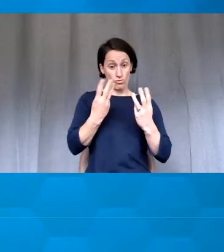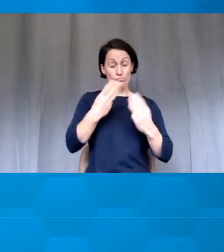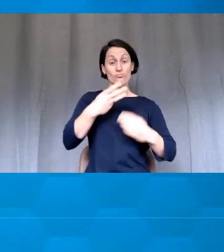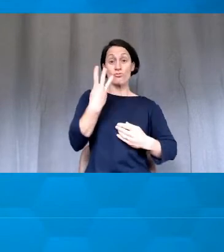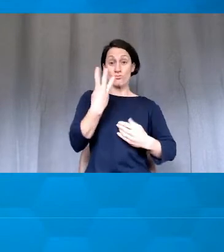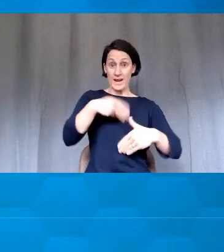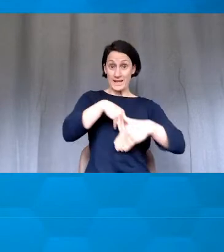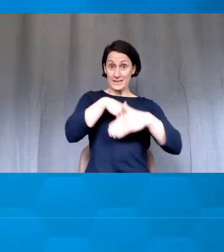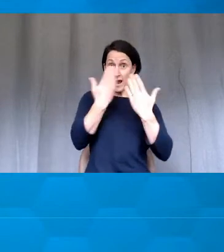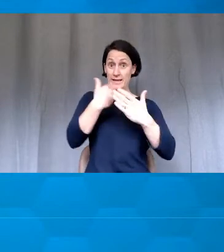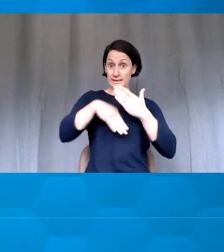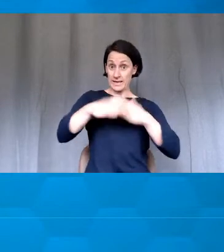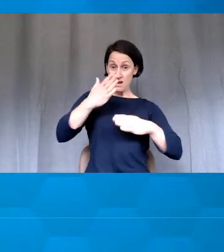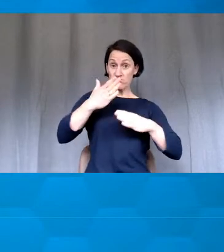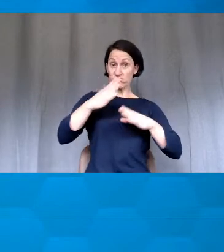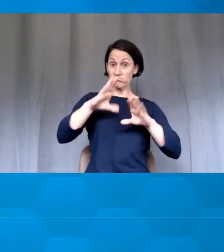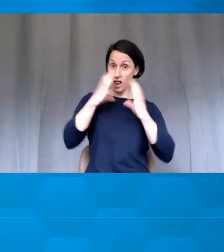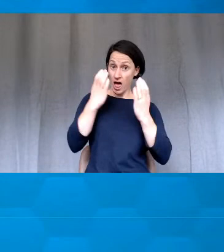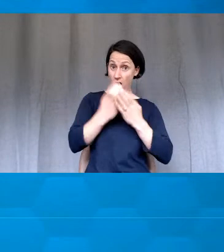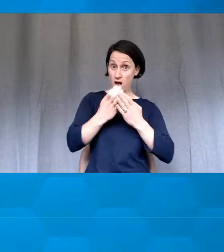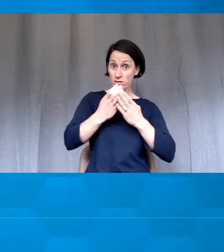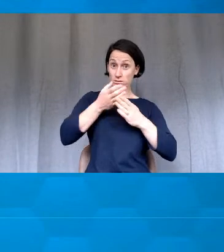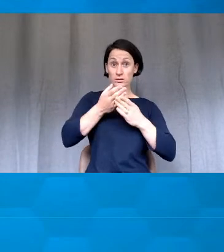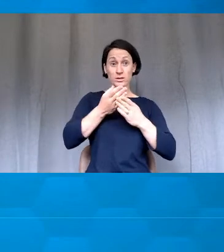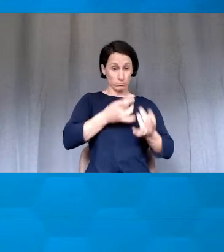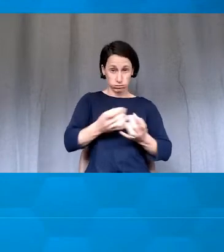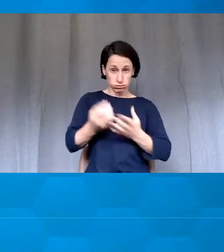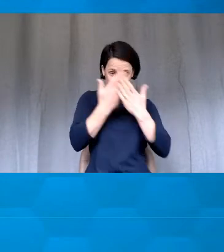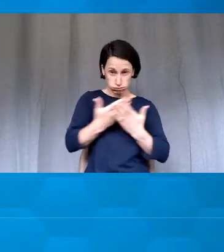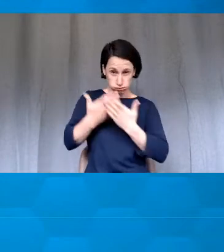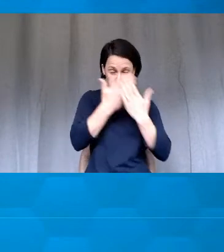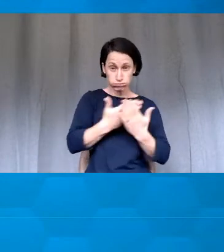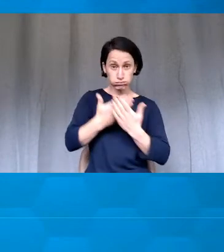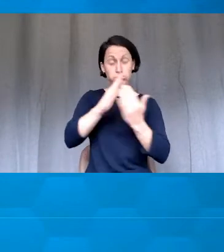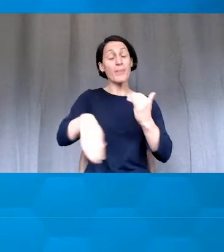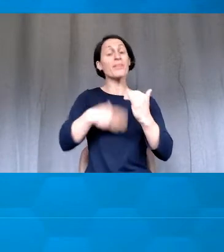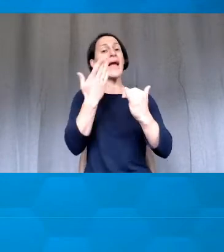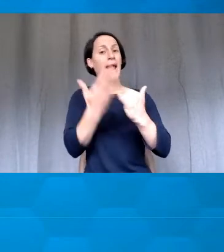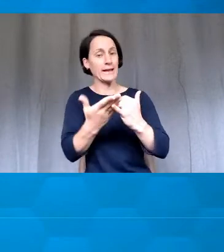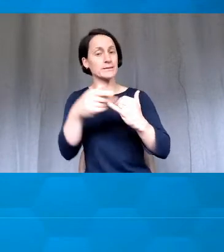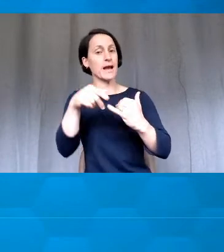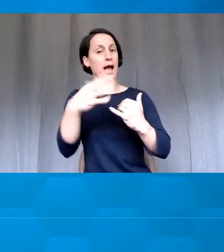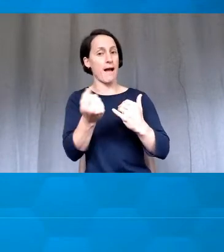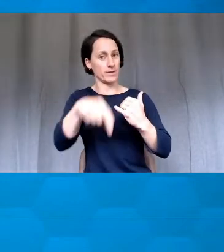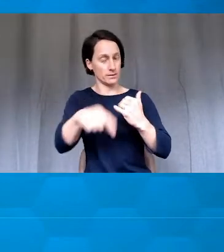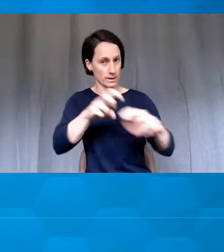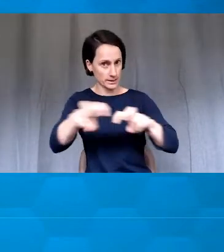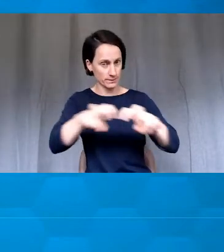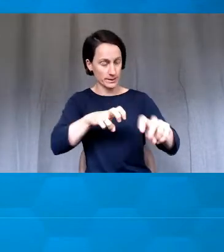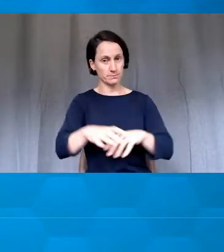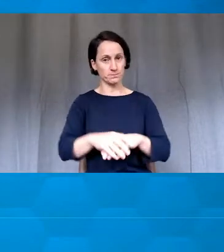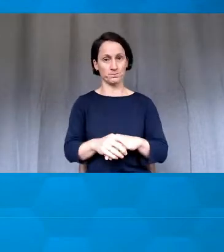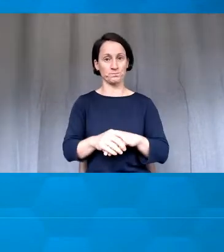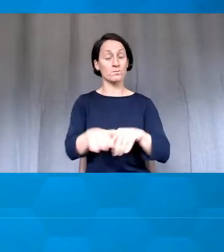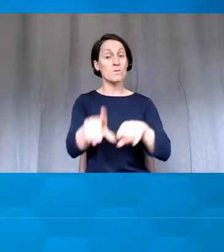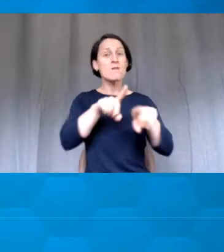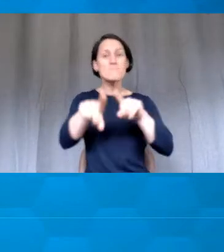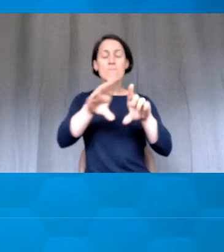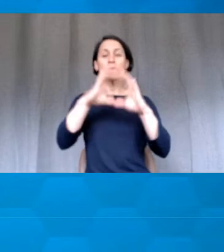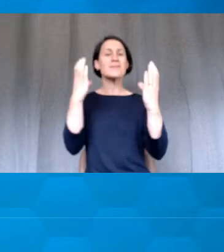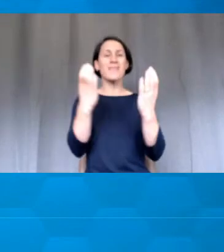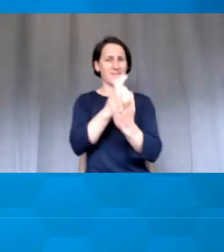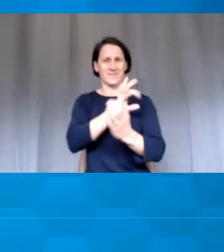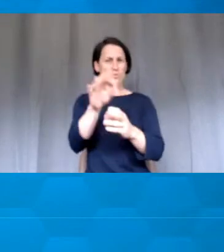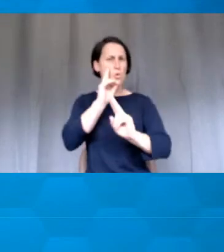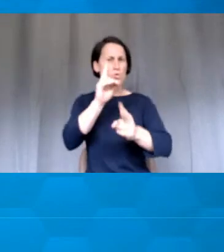Now, an important implication of that context is most classes don't happen at the end of such an intense,